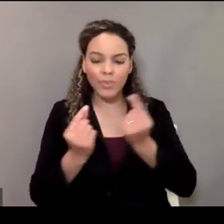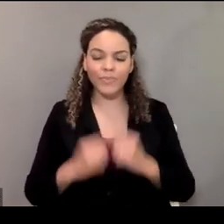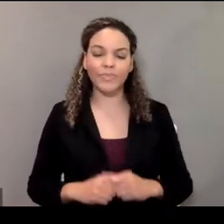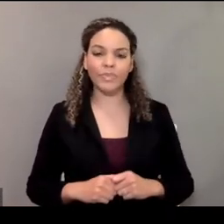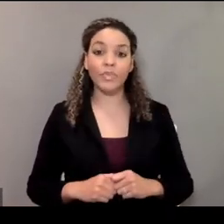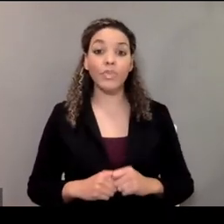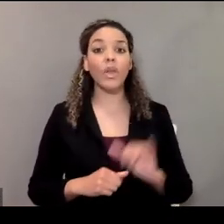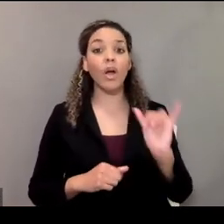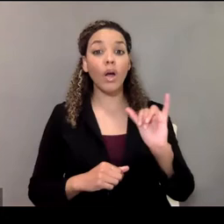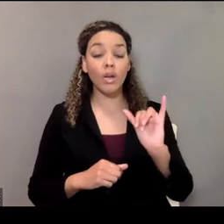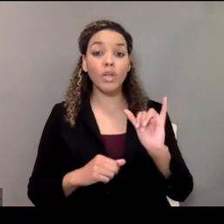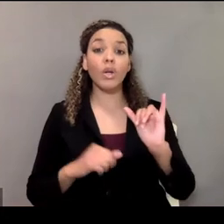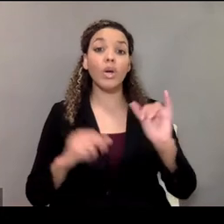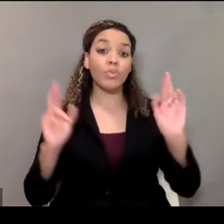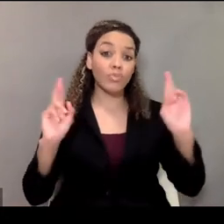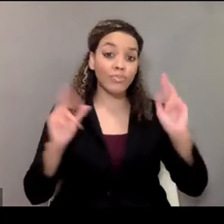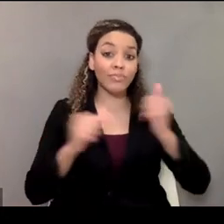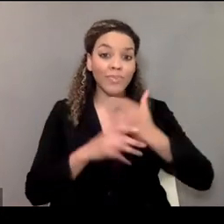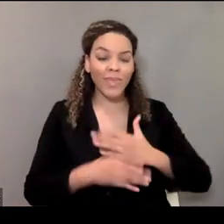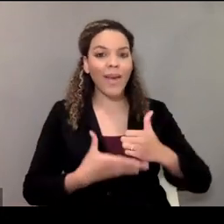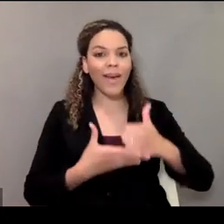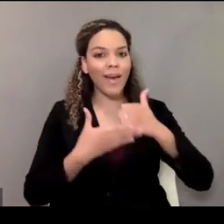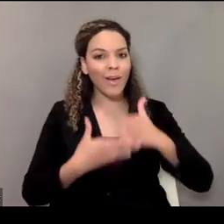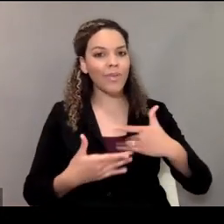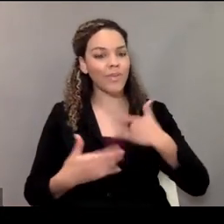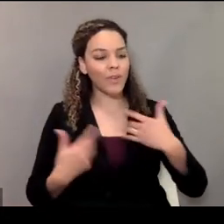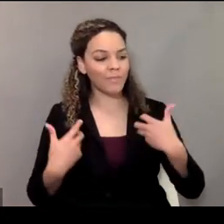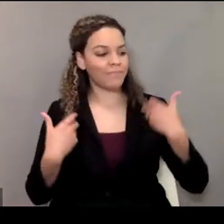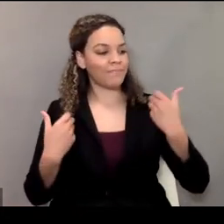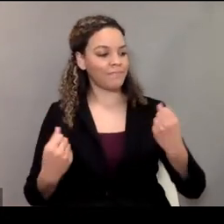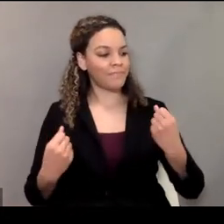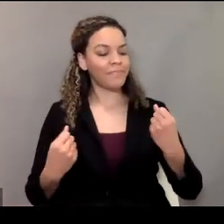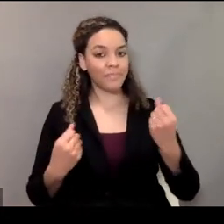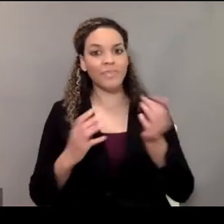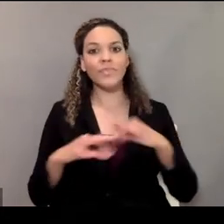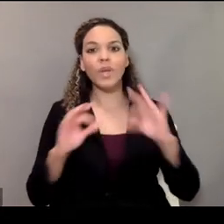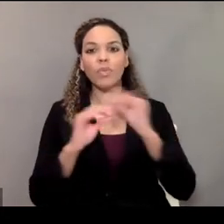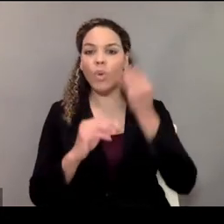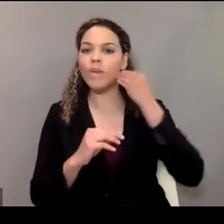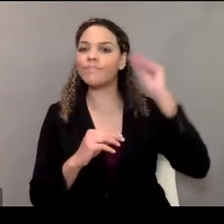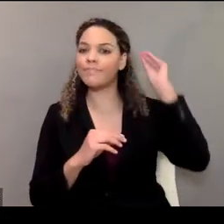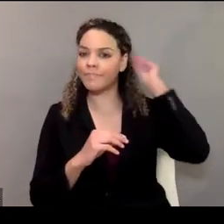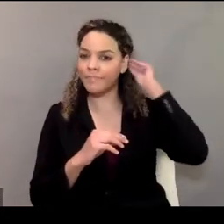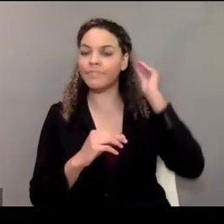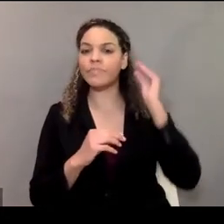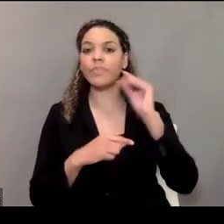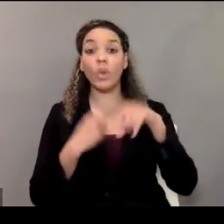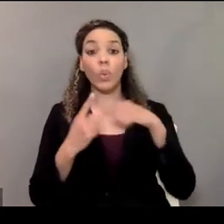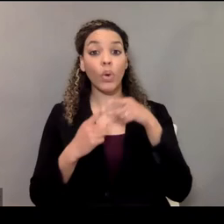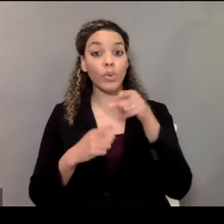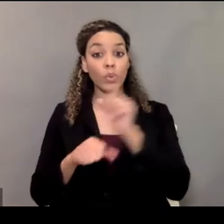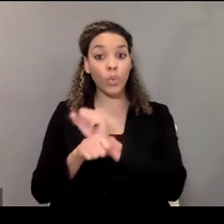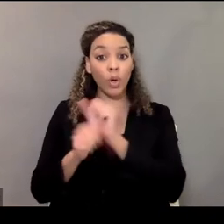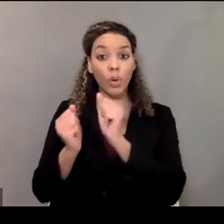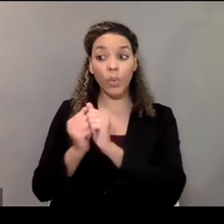And also, preparedness does build confidence, and it would be good to keep that in mind when you're working